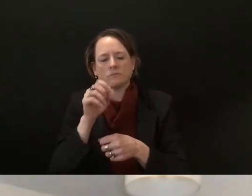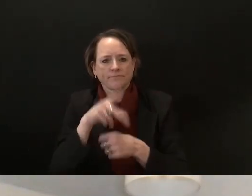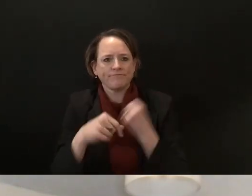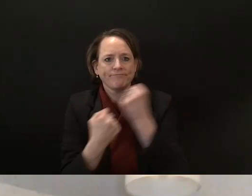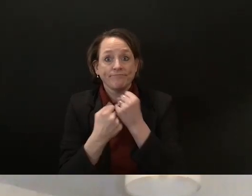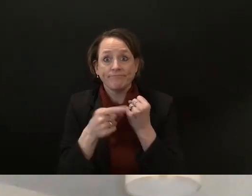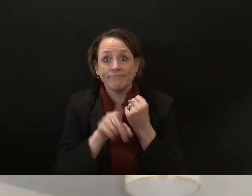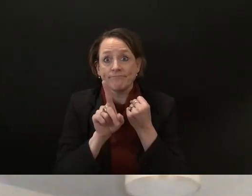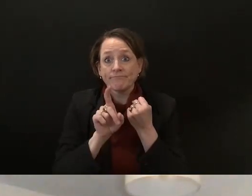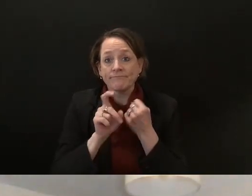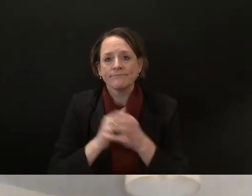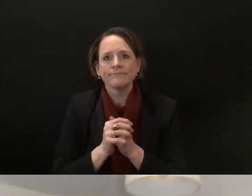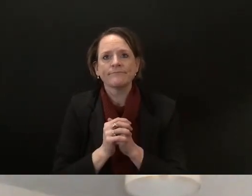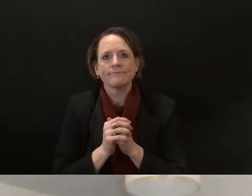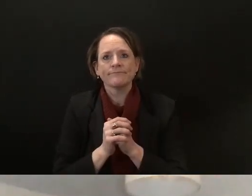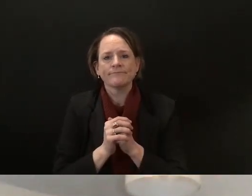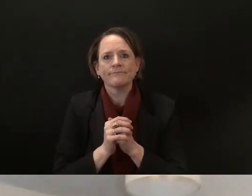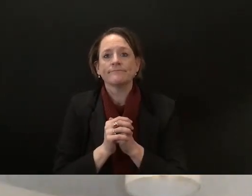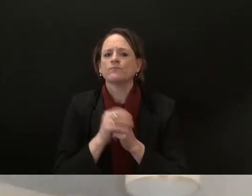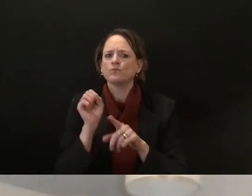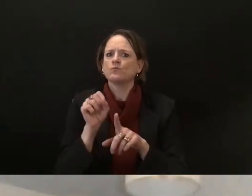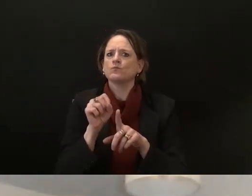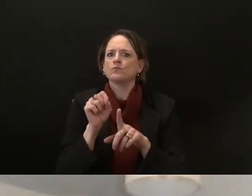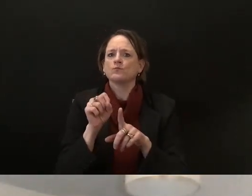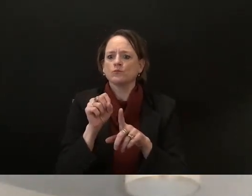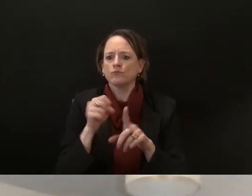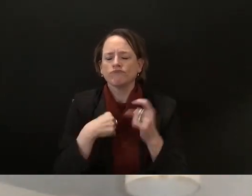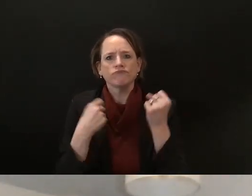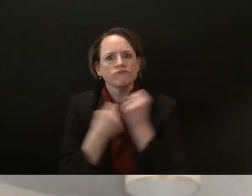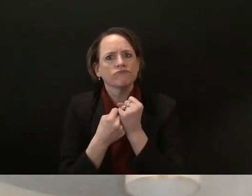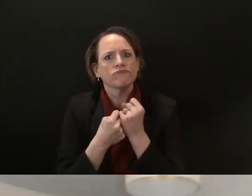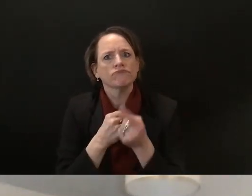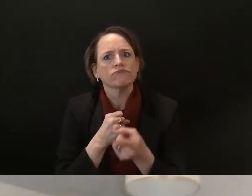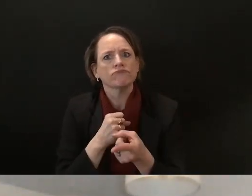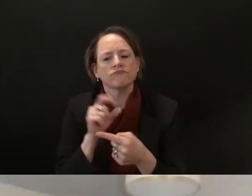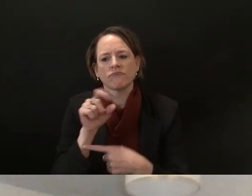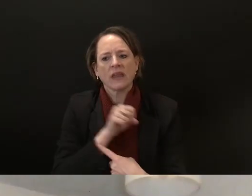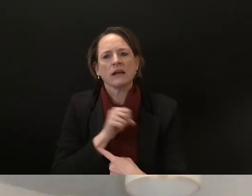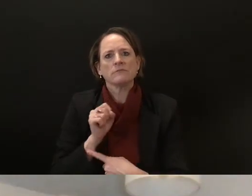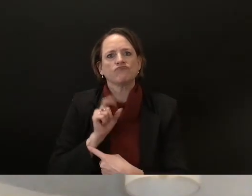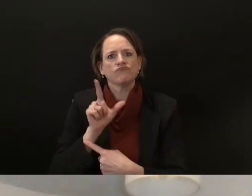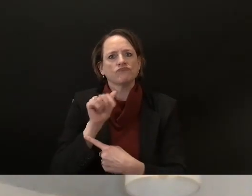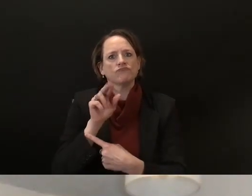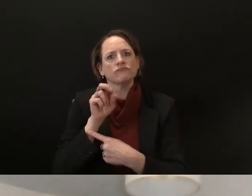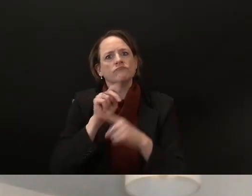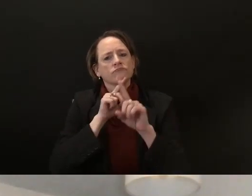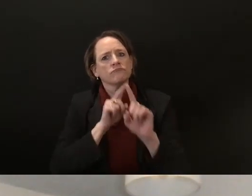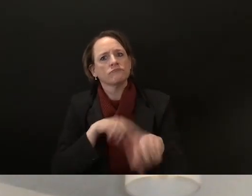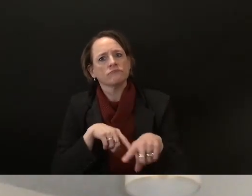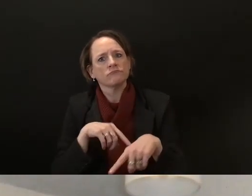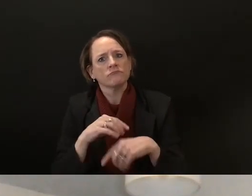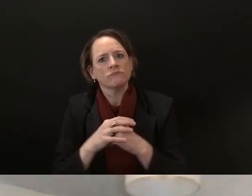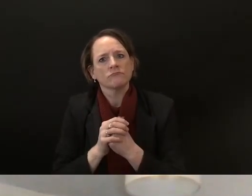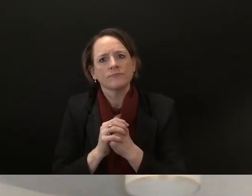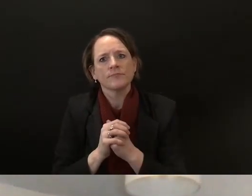um yeah i i also support the expansion of public transit but just to be clear this is a state this is a local issue that there are no